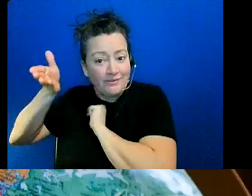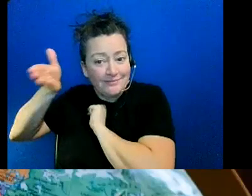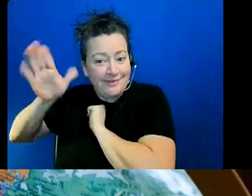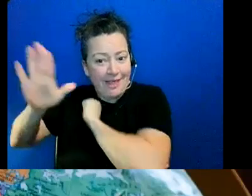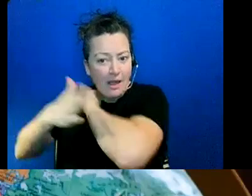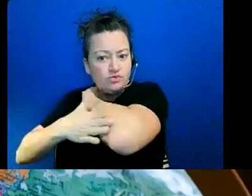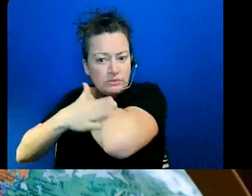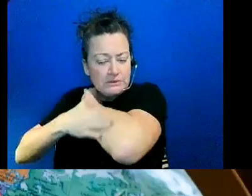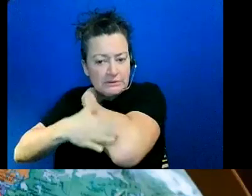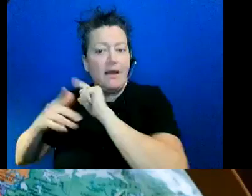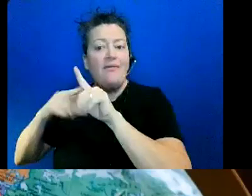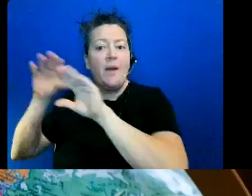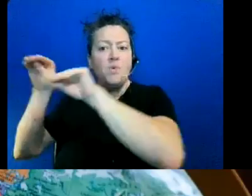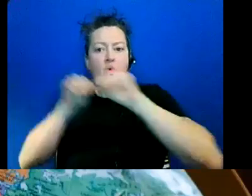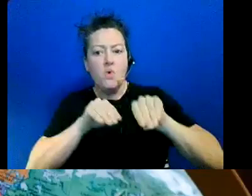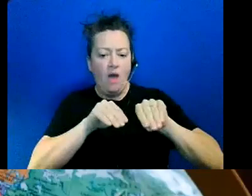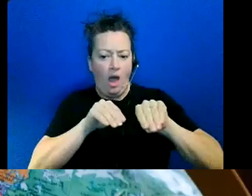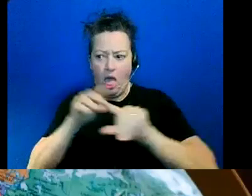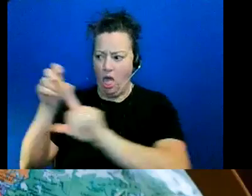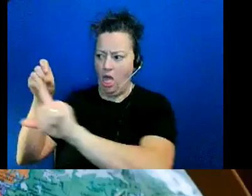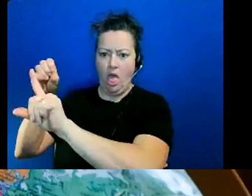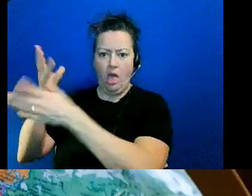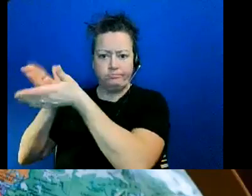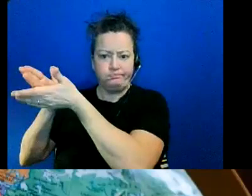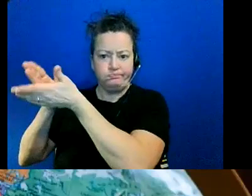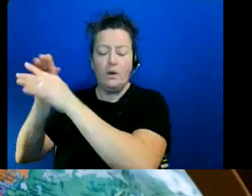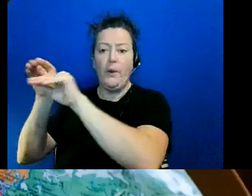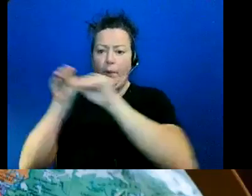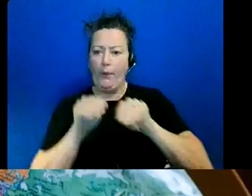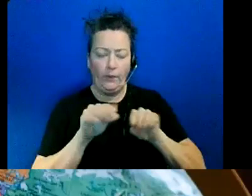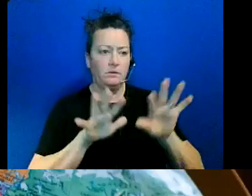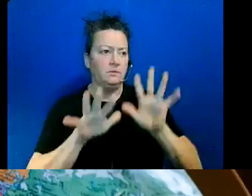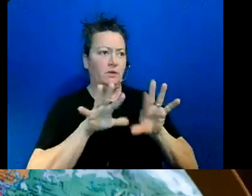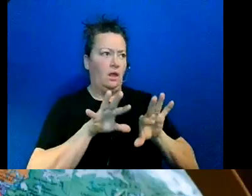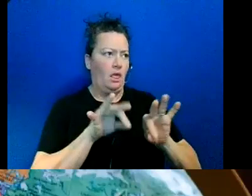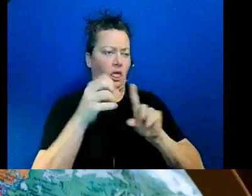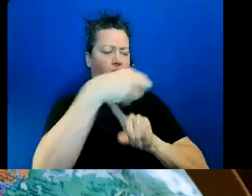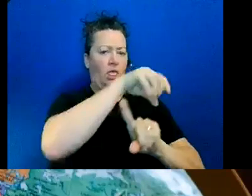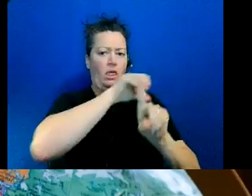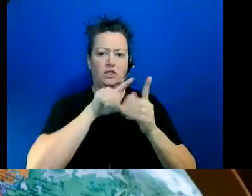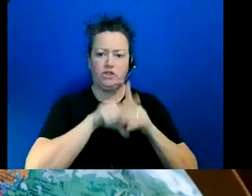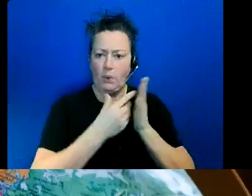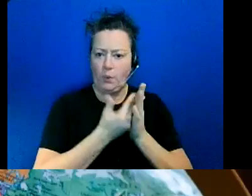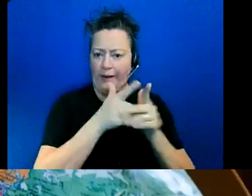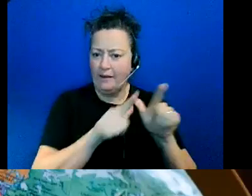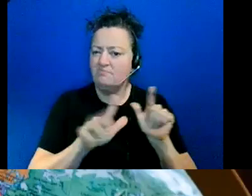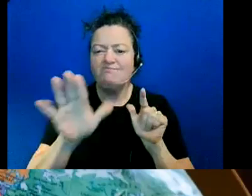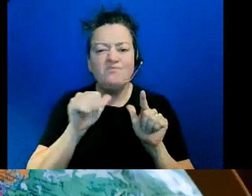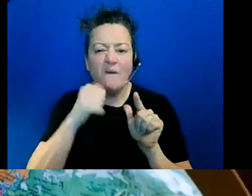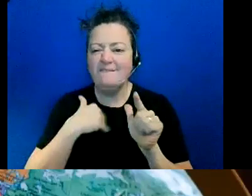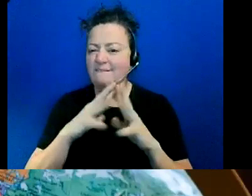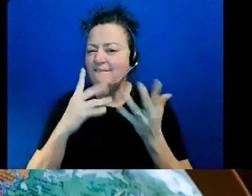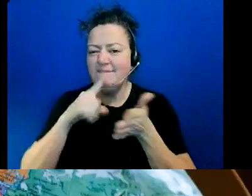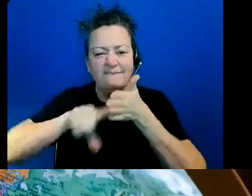stop being exposed to that language and start learning a whole new language there's not a lot of research on internationally adopted children so we're still